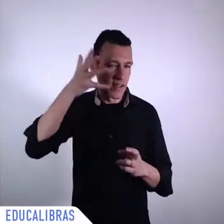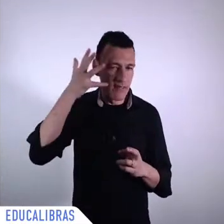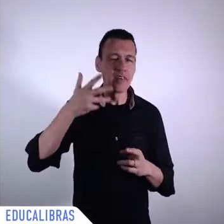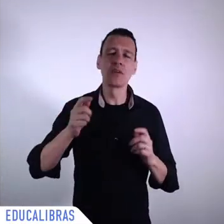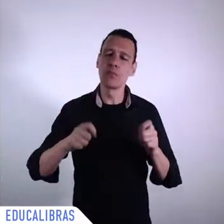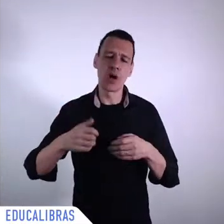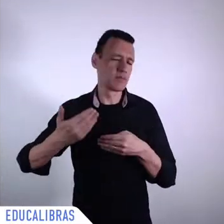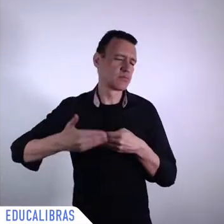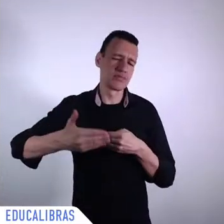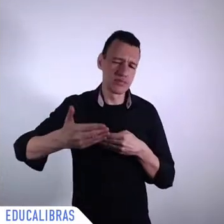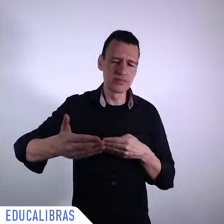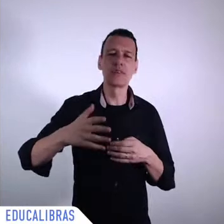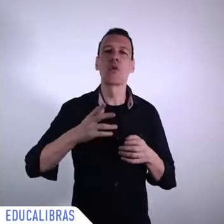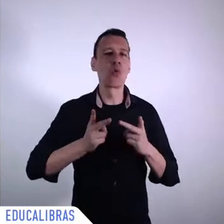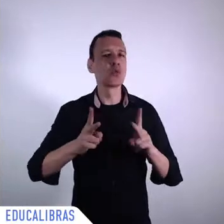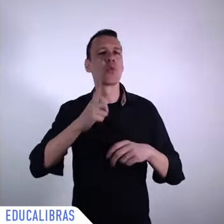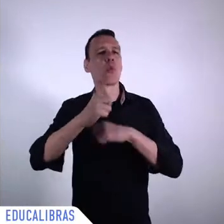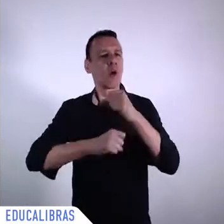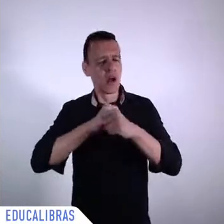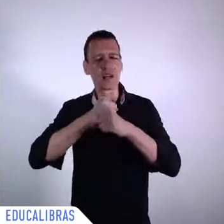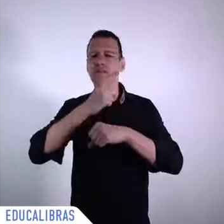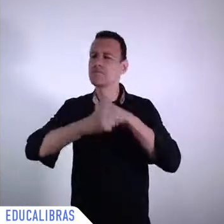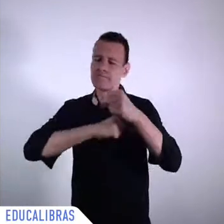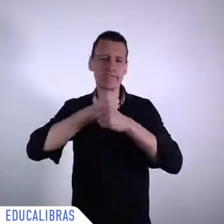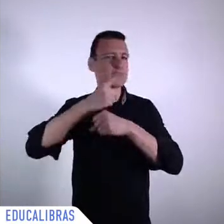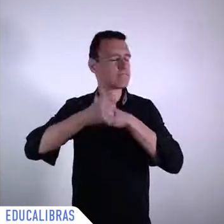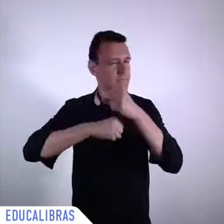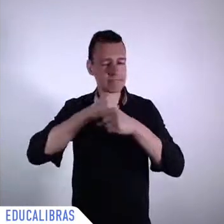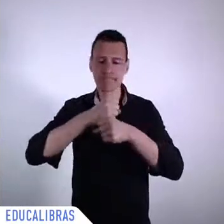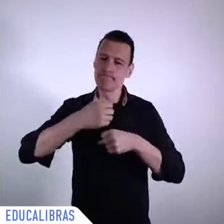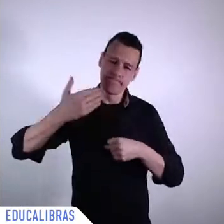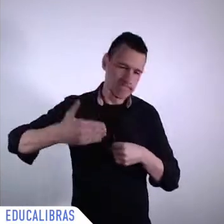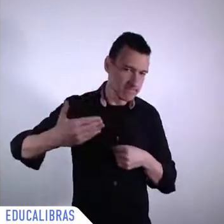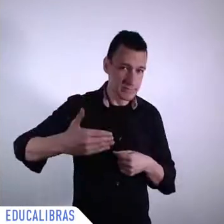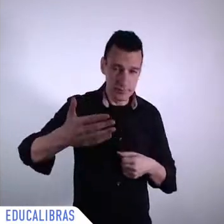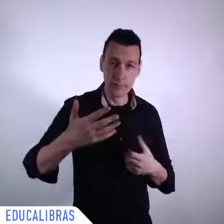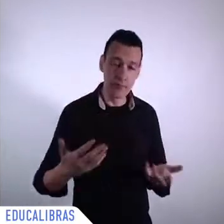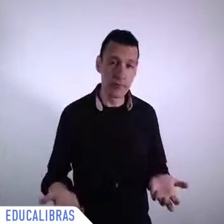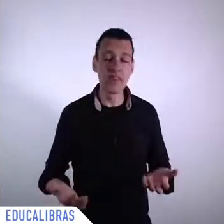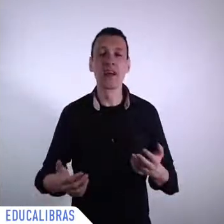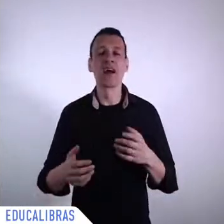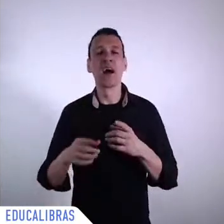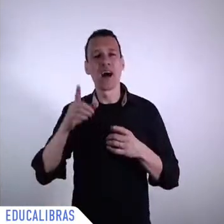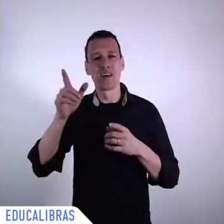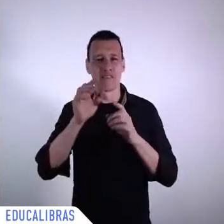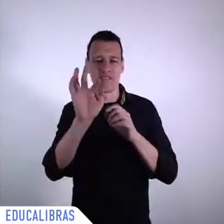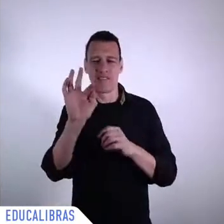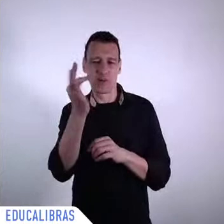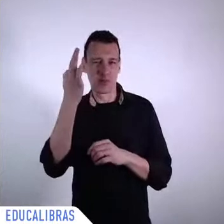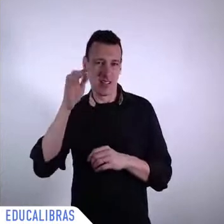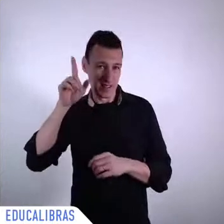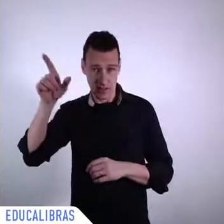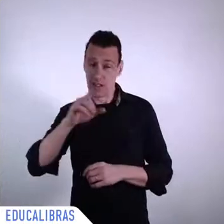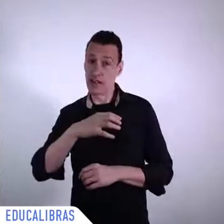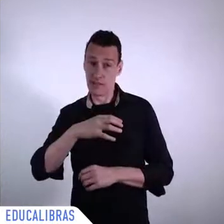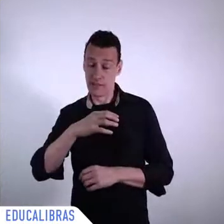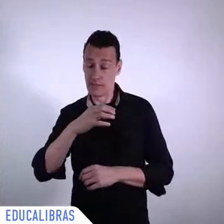us at Sciences Po. So, Minister Al-Morin, the floor is yours. So to speak.